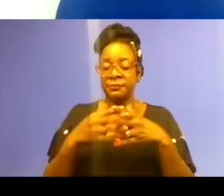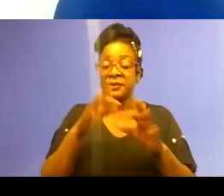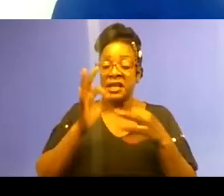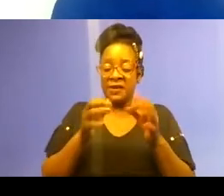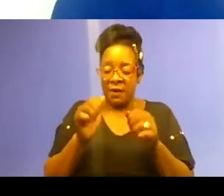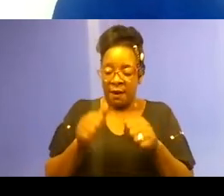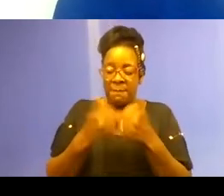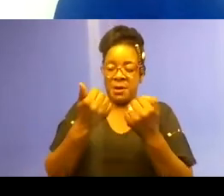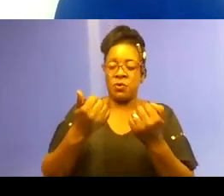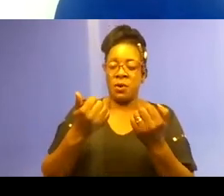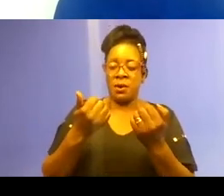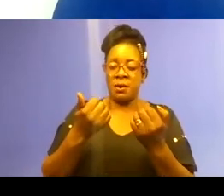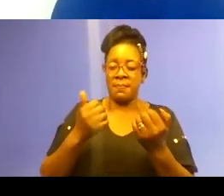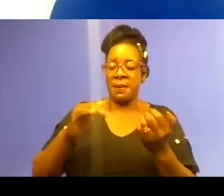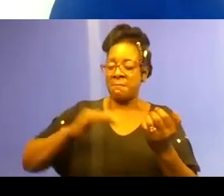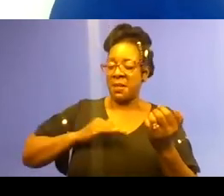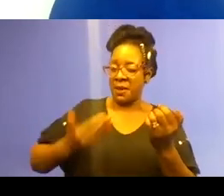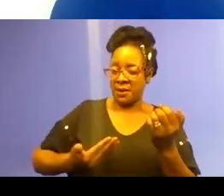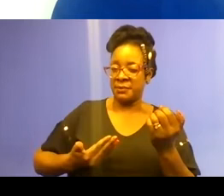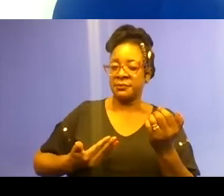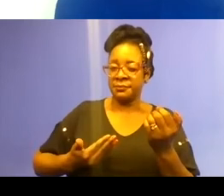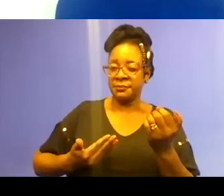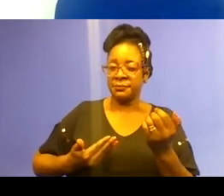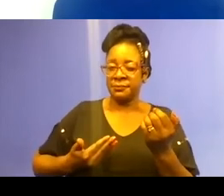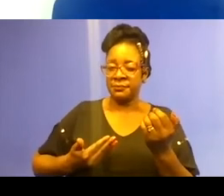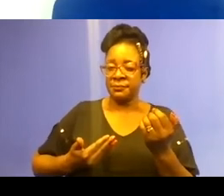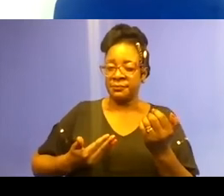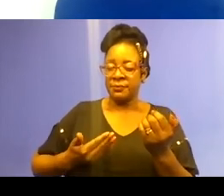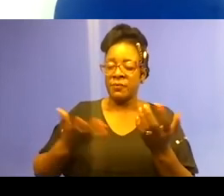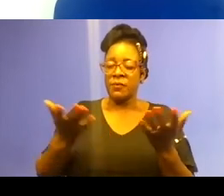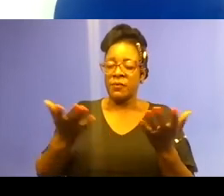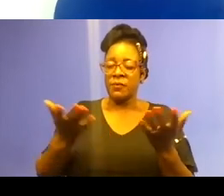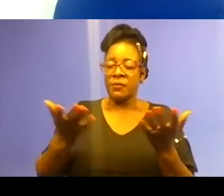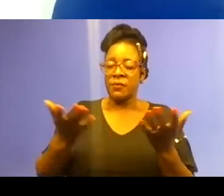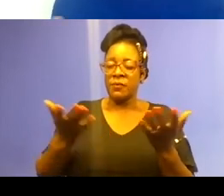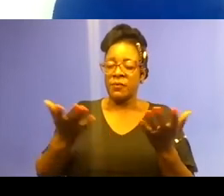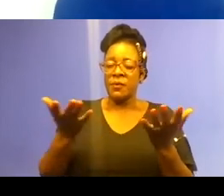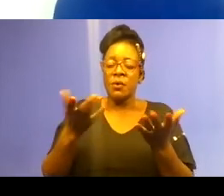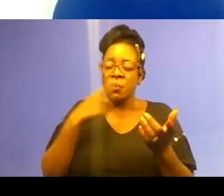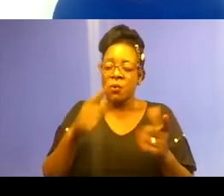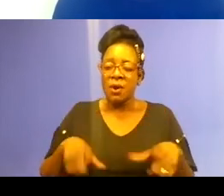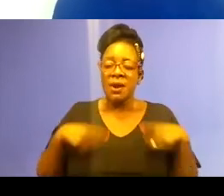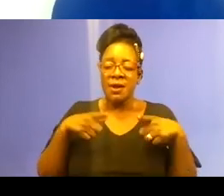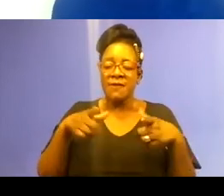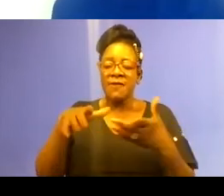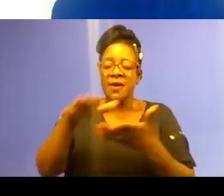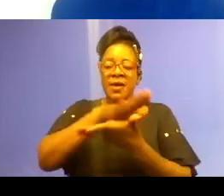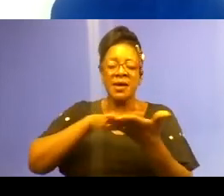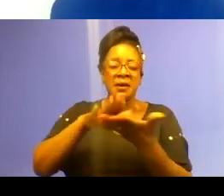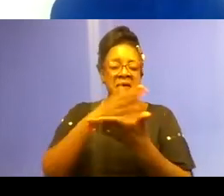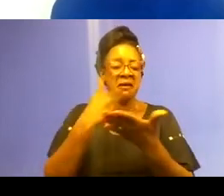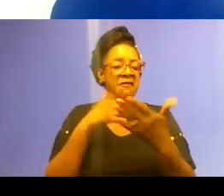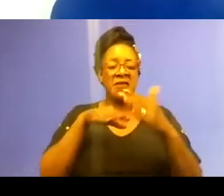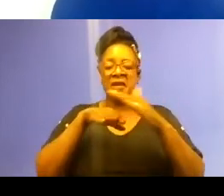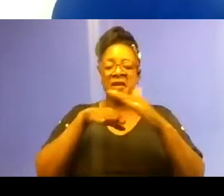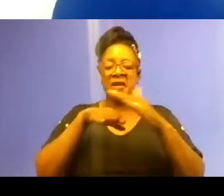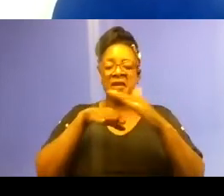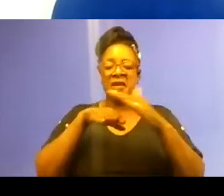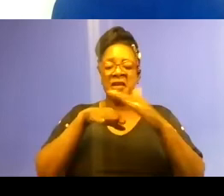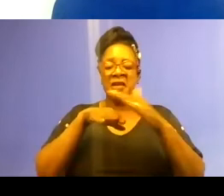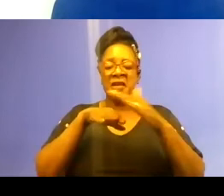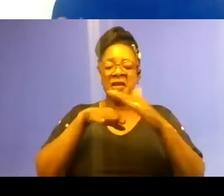a food desert is a place where there is no access to healthy foods. There are usually fast food restaurants